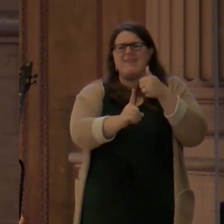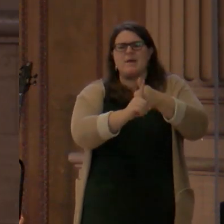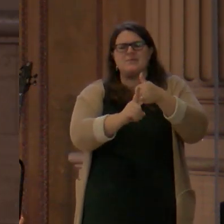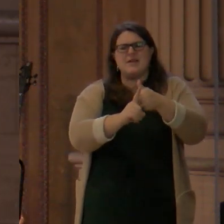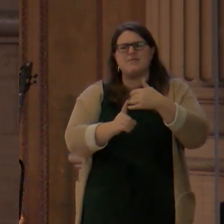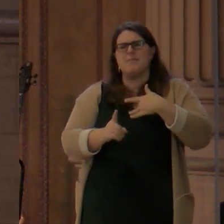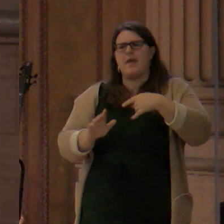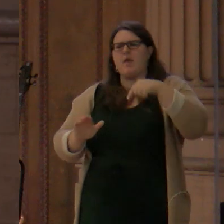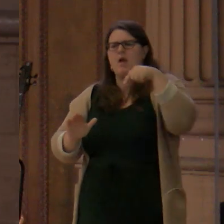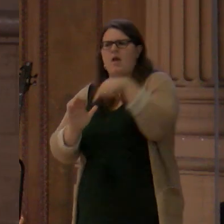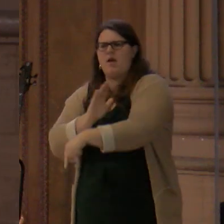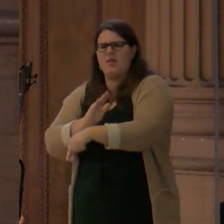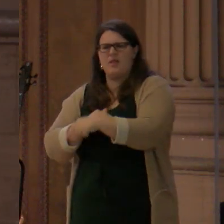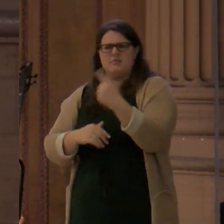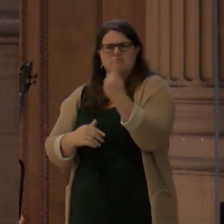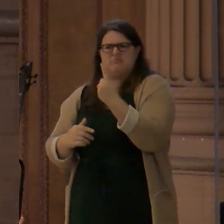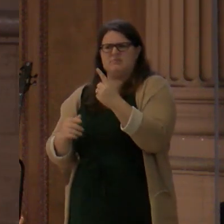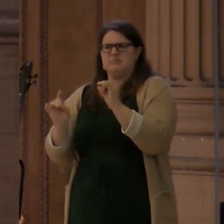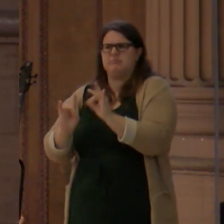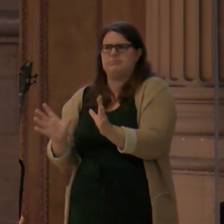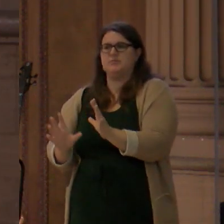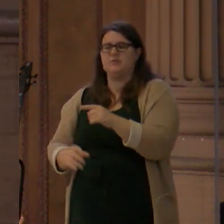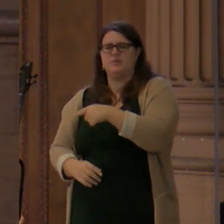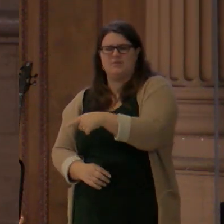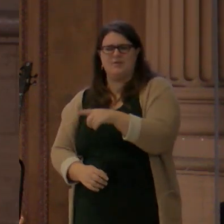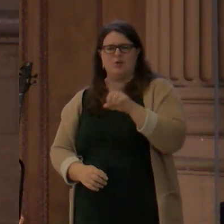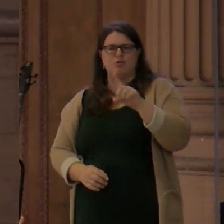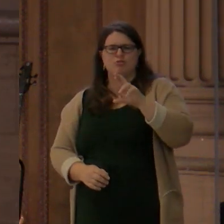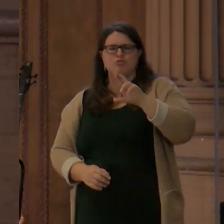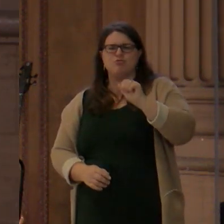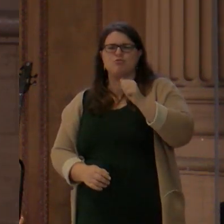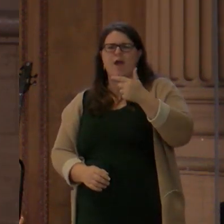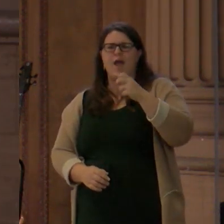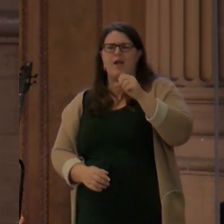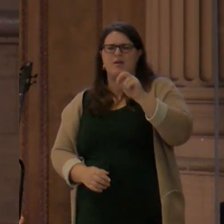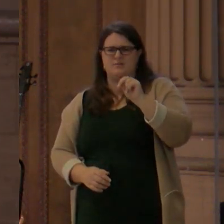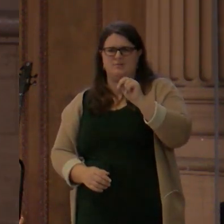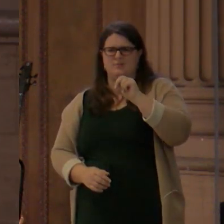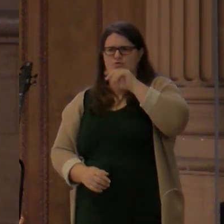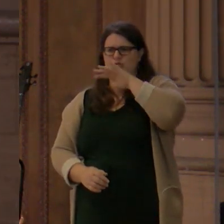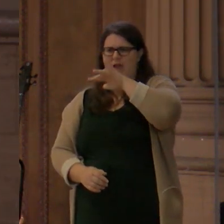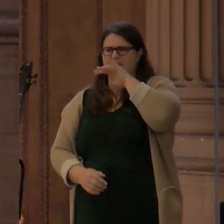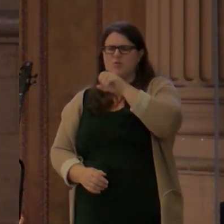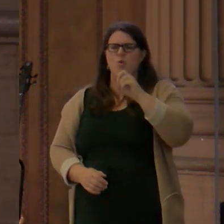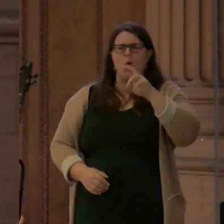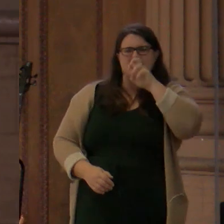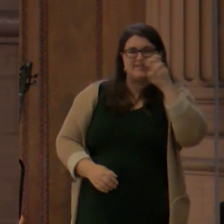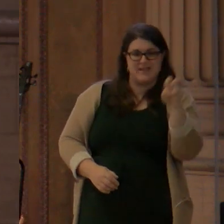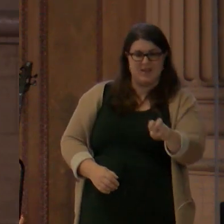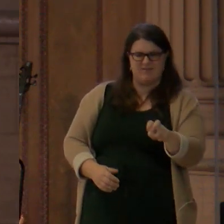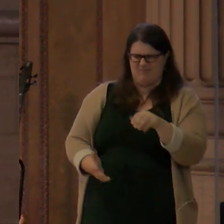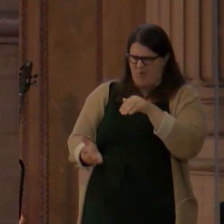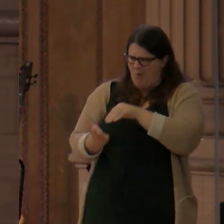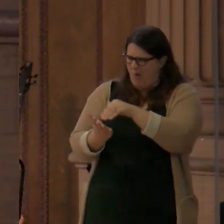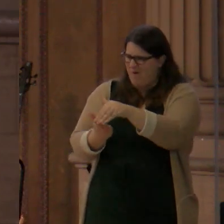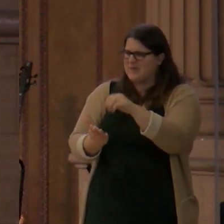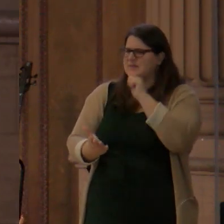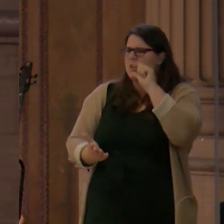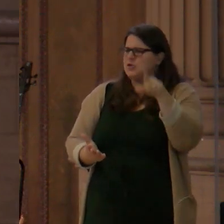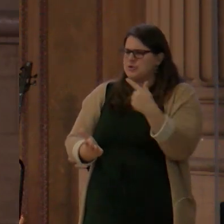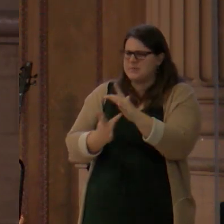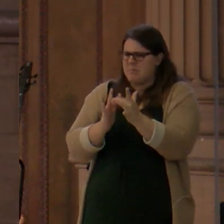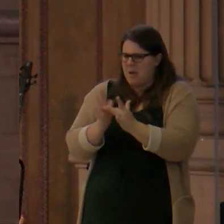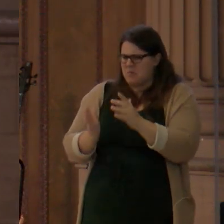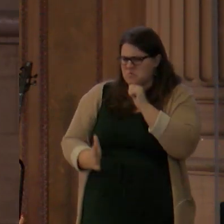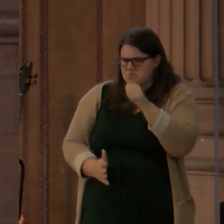is the book, The Pilgrim's Progress by John Bunyan. Many of you have probably read that book. In it, you've never read it, Bunyan tells this